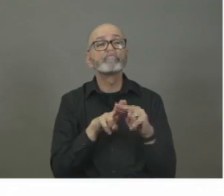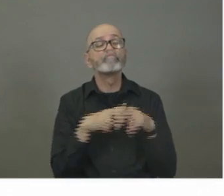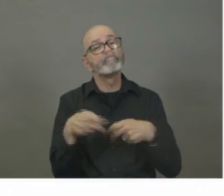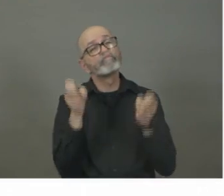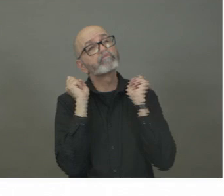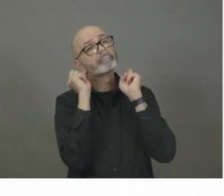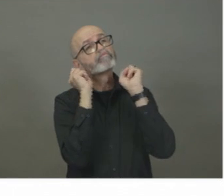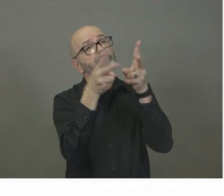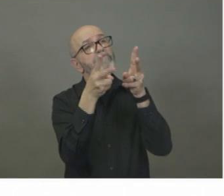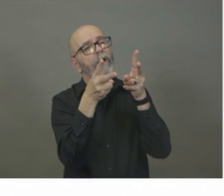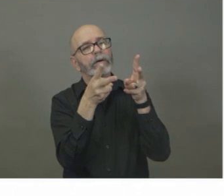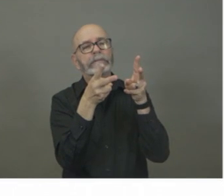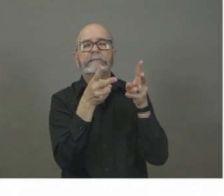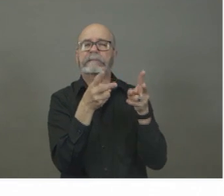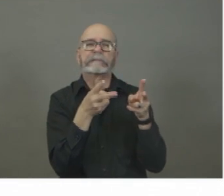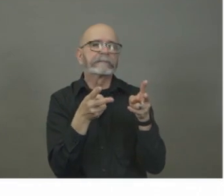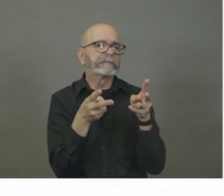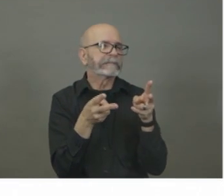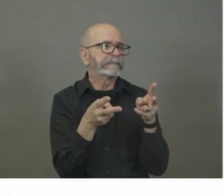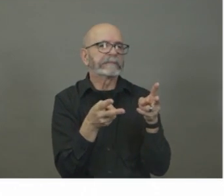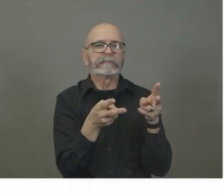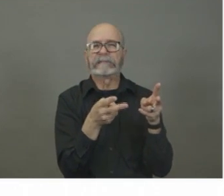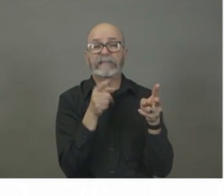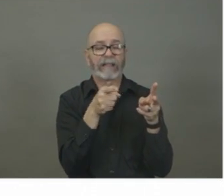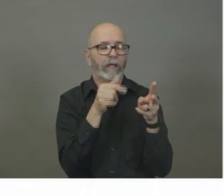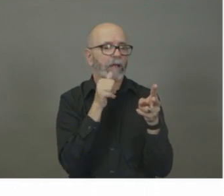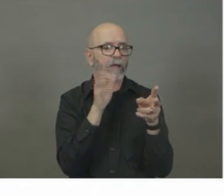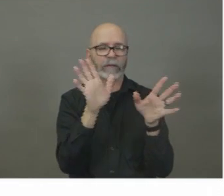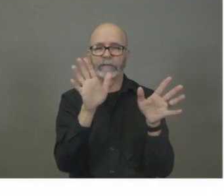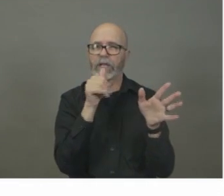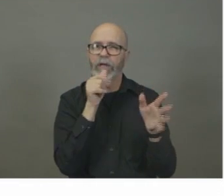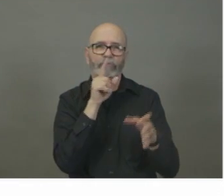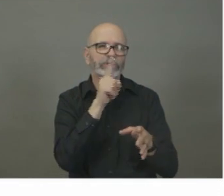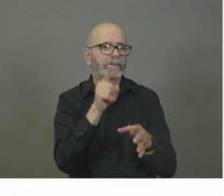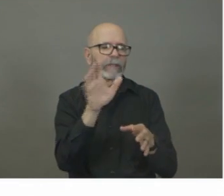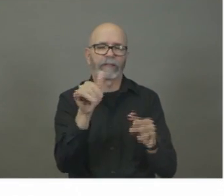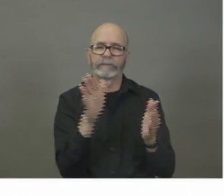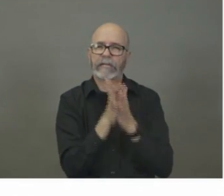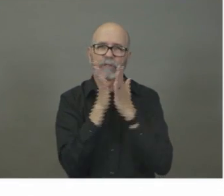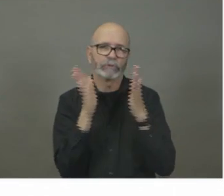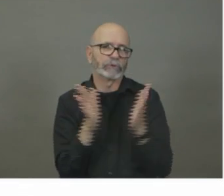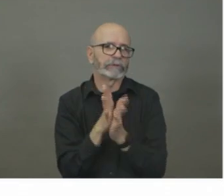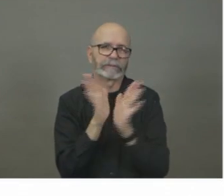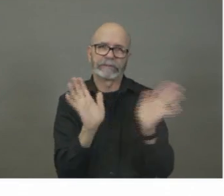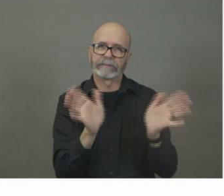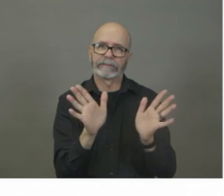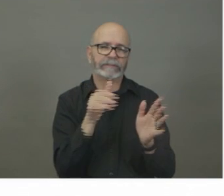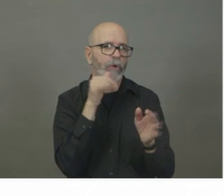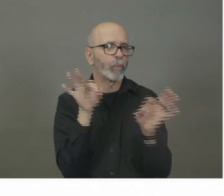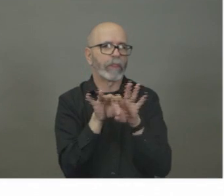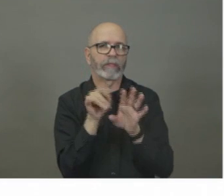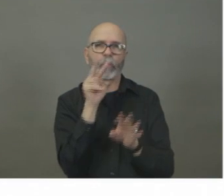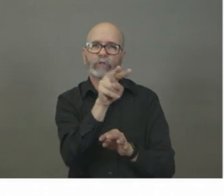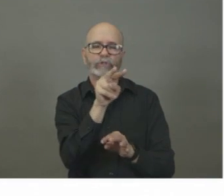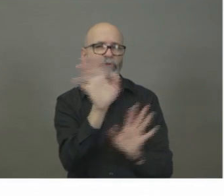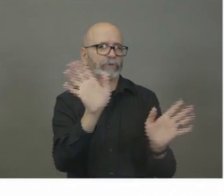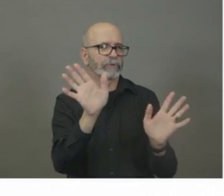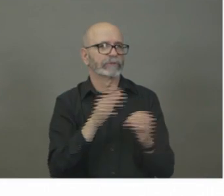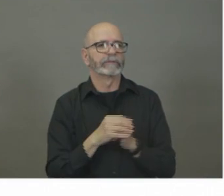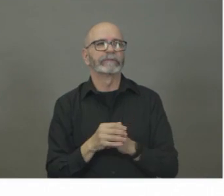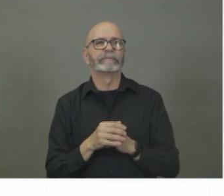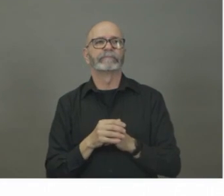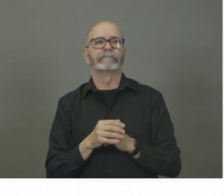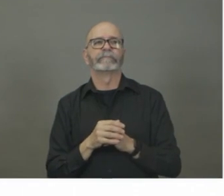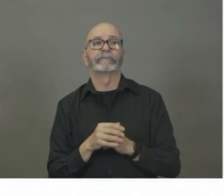people in certain communities and, and so forth. Uh, it's all of that information that should be validated. And as Dr. Strang has